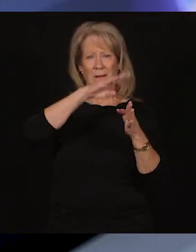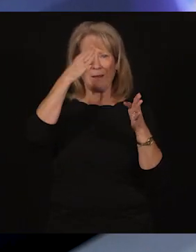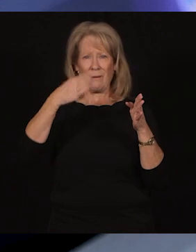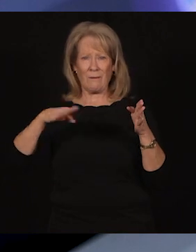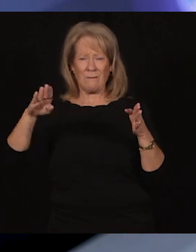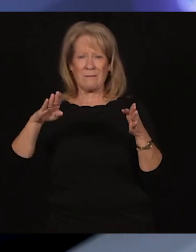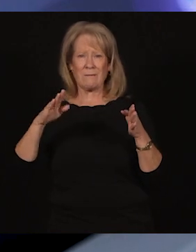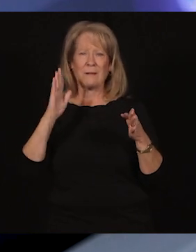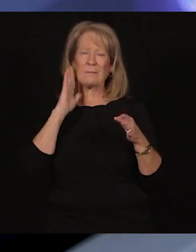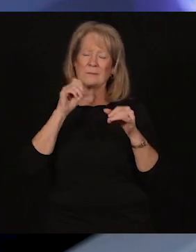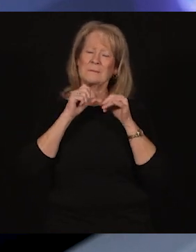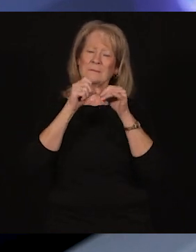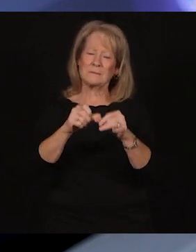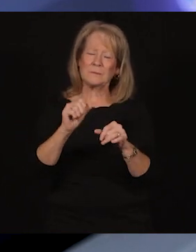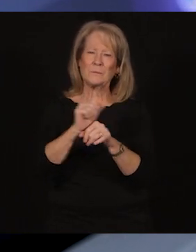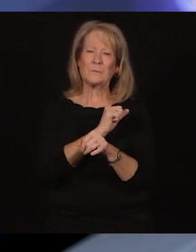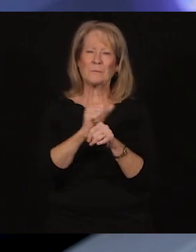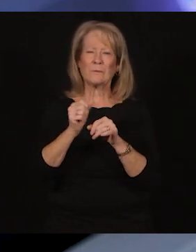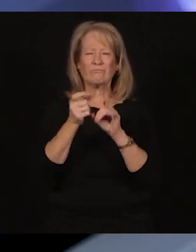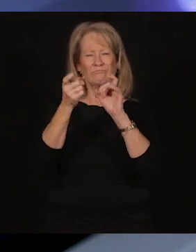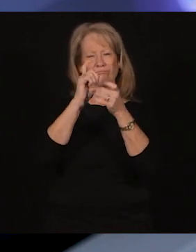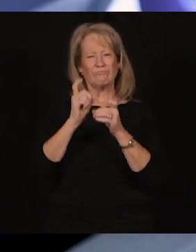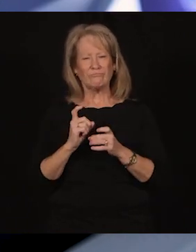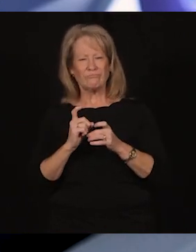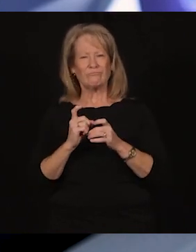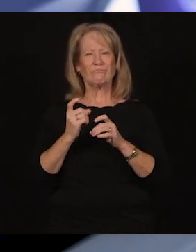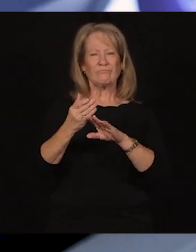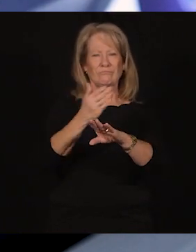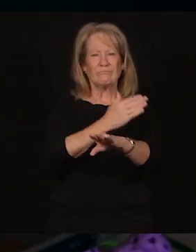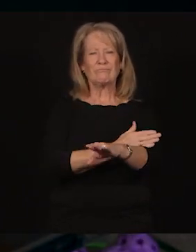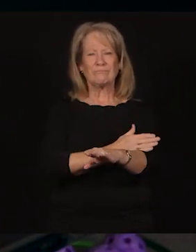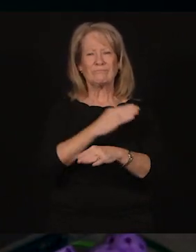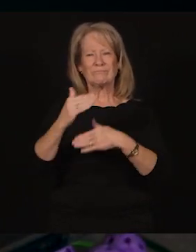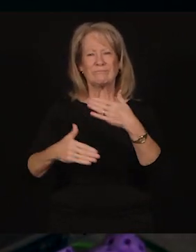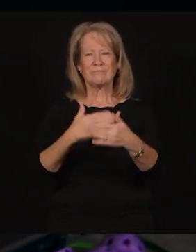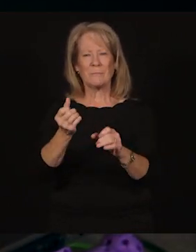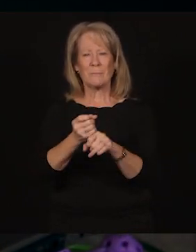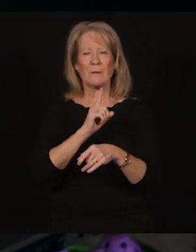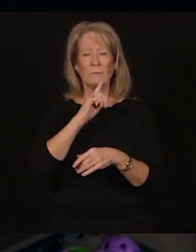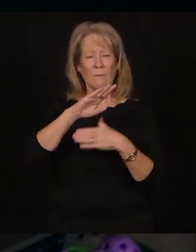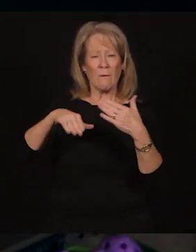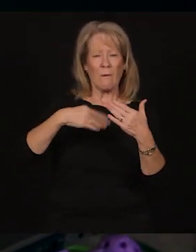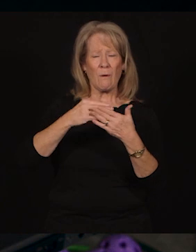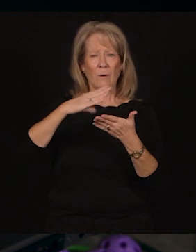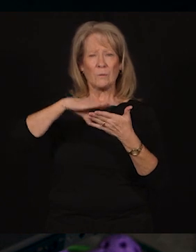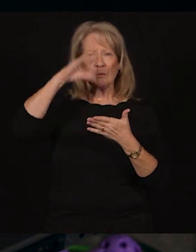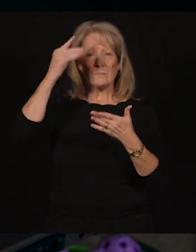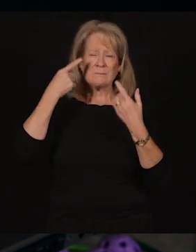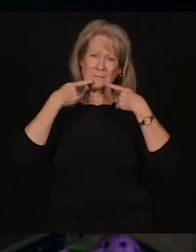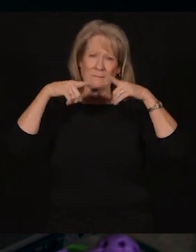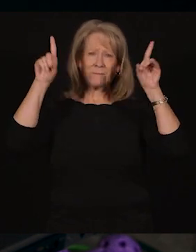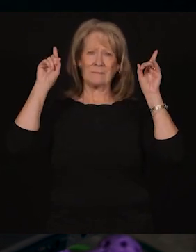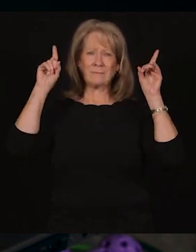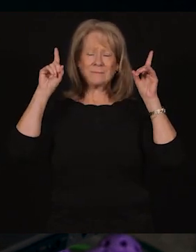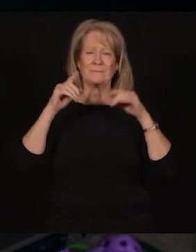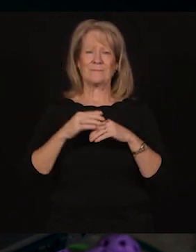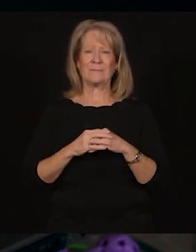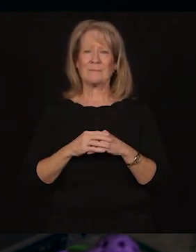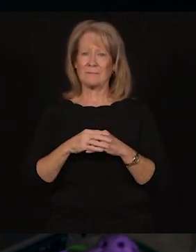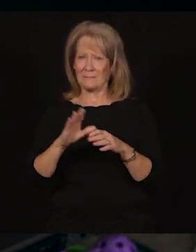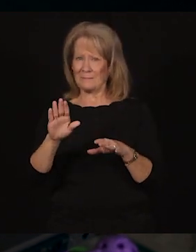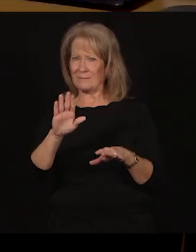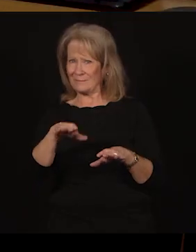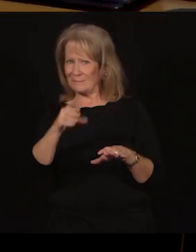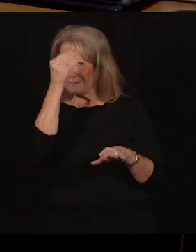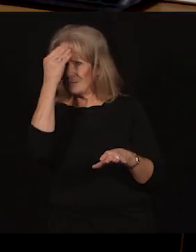work to continuously refine and improve our processes to ensure a successful outcome for all students. Make